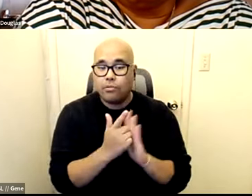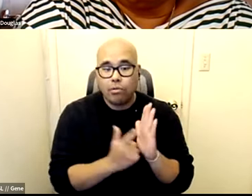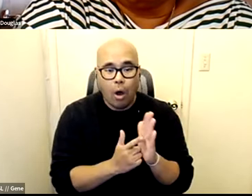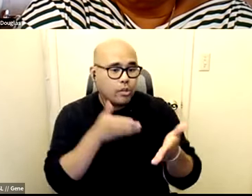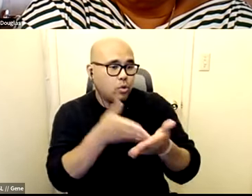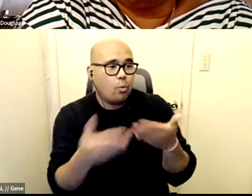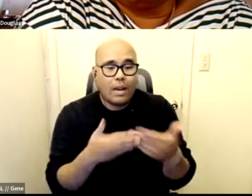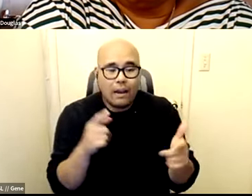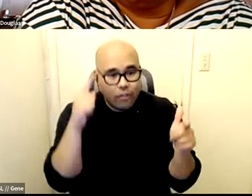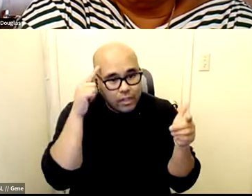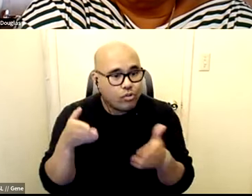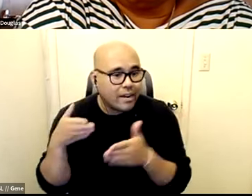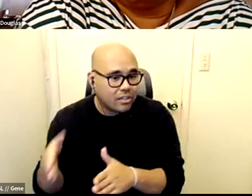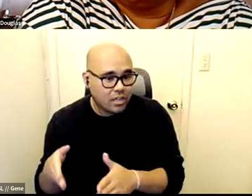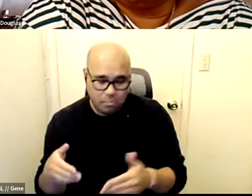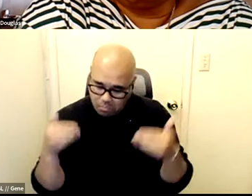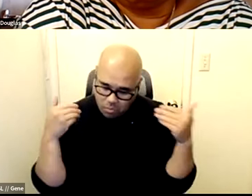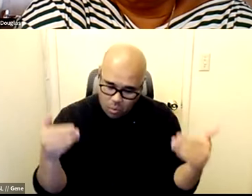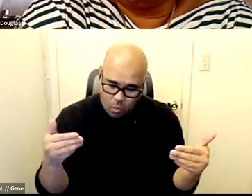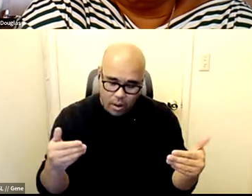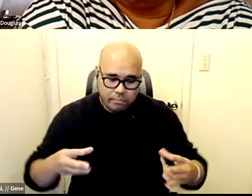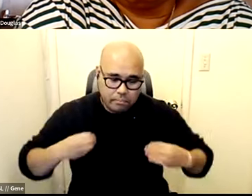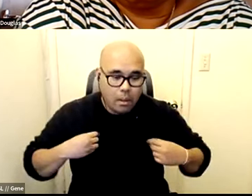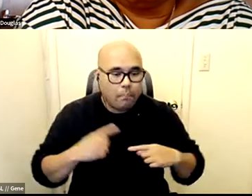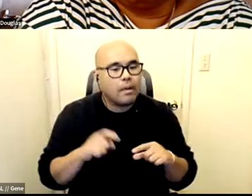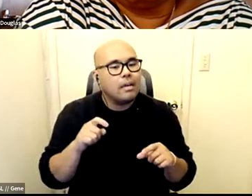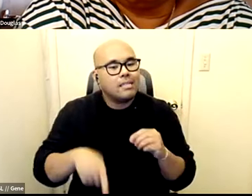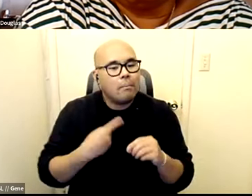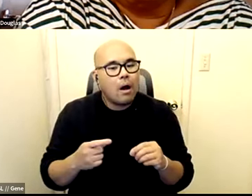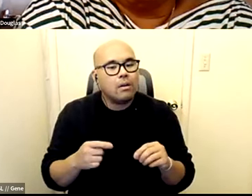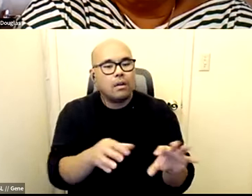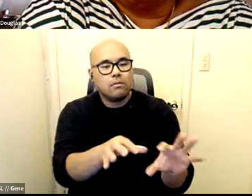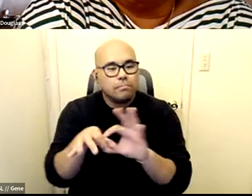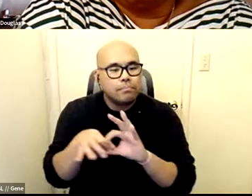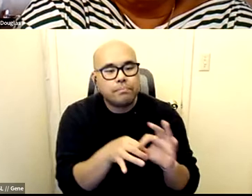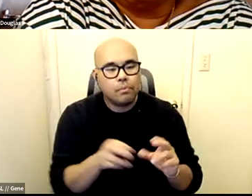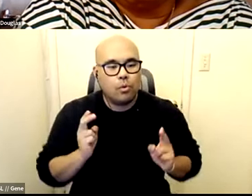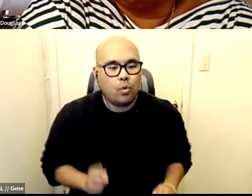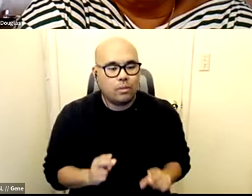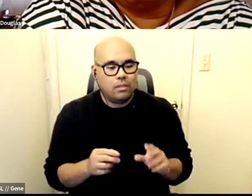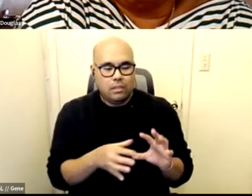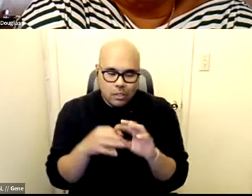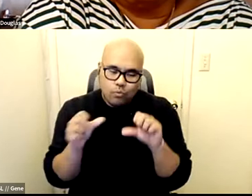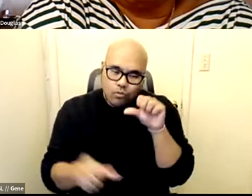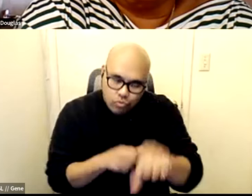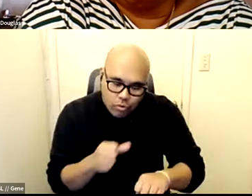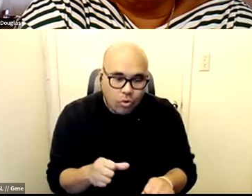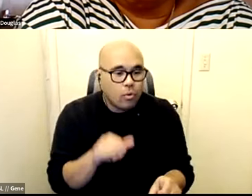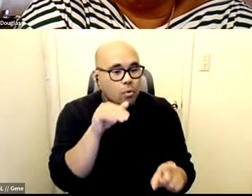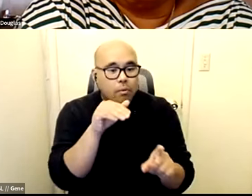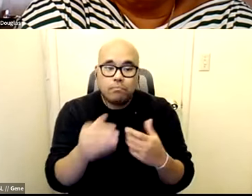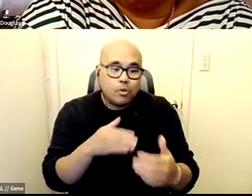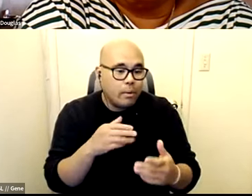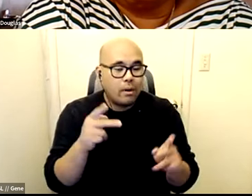whatever the strategy is going to be but it's about forming those human connections and reminding people that whether it's a number in an algorithm